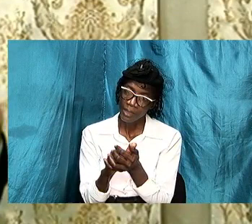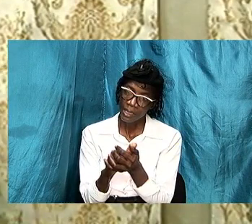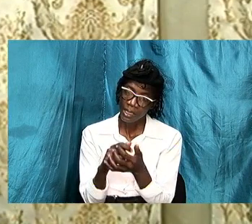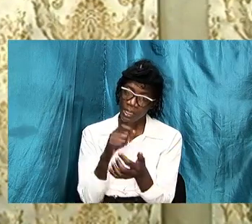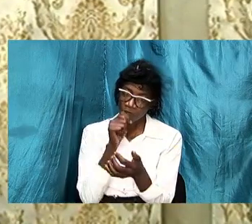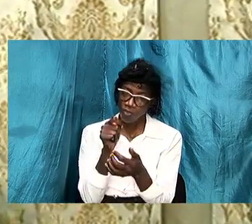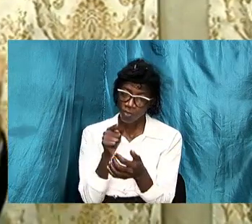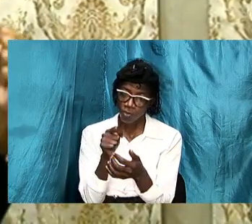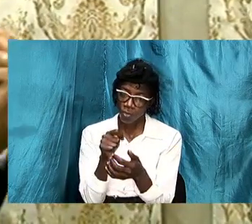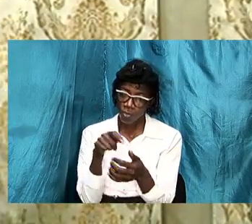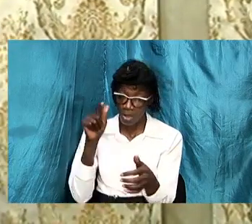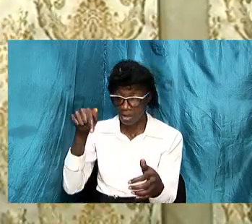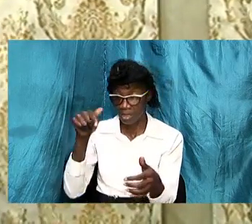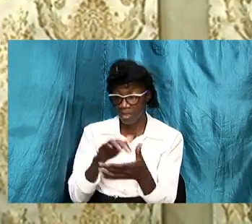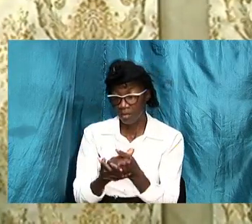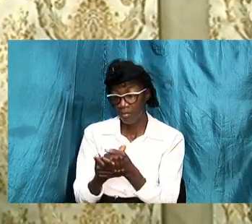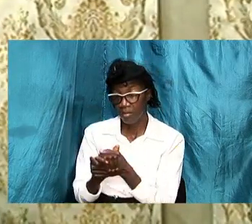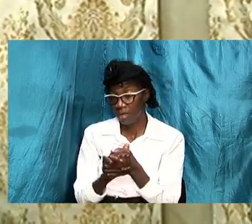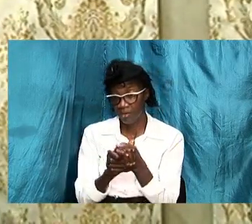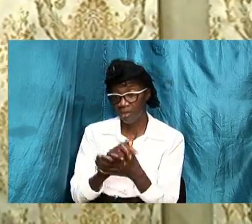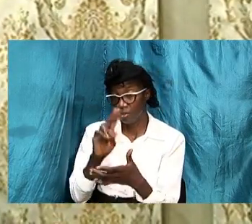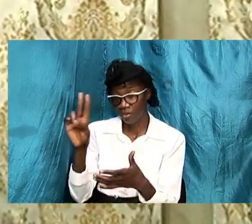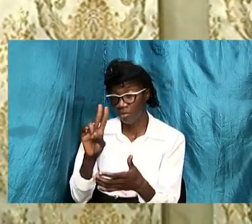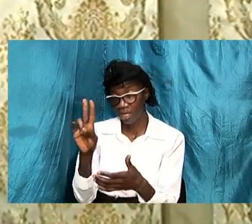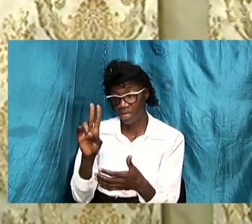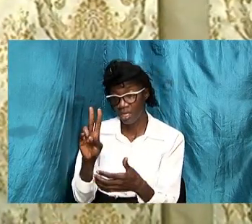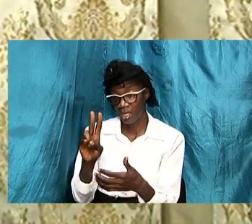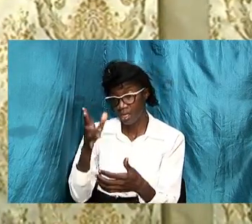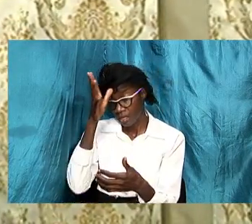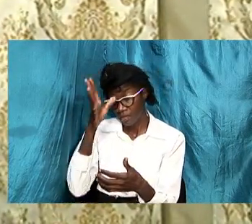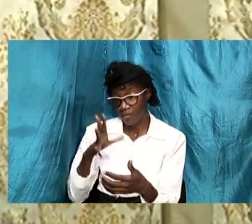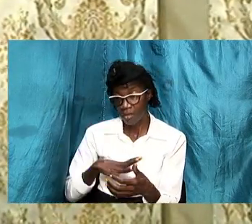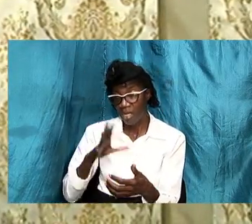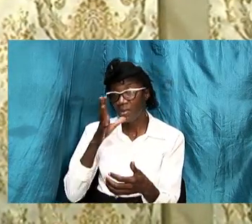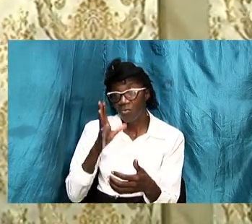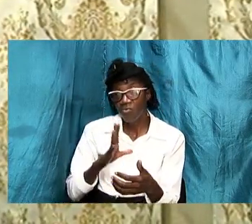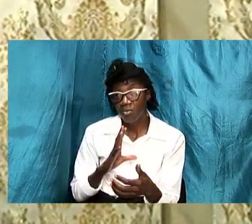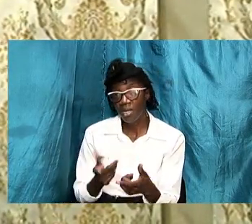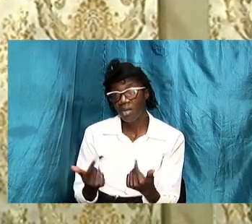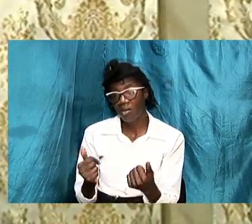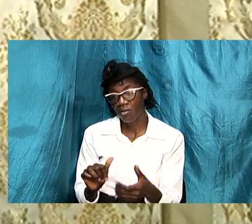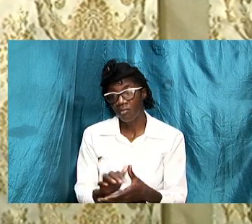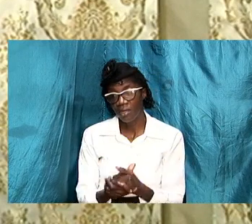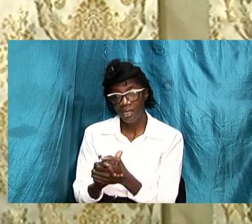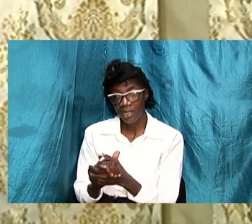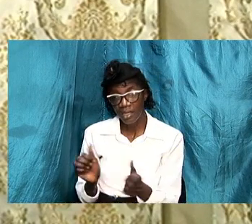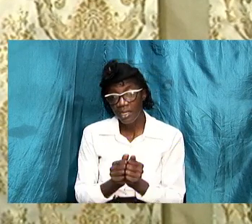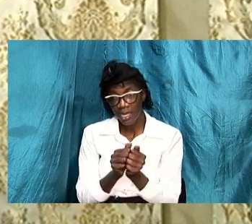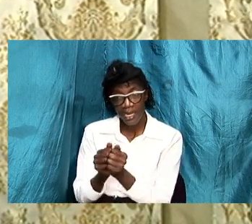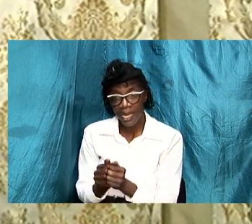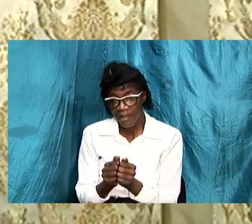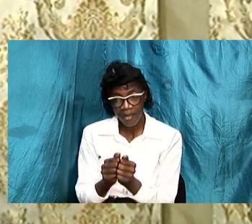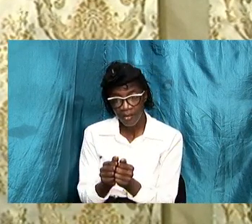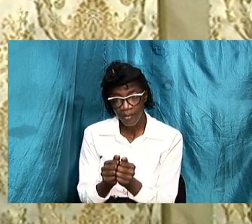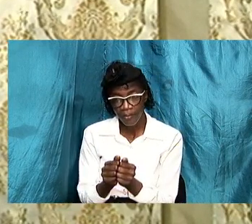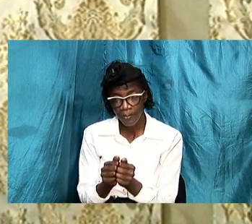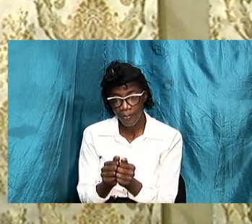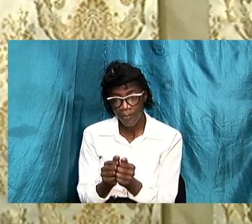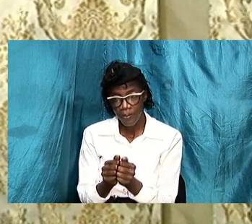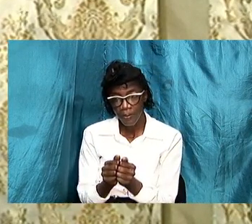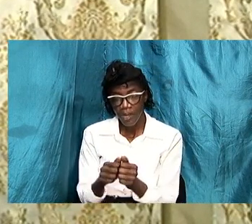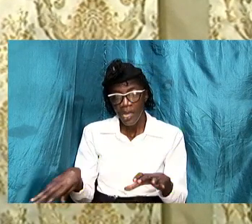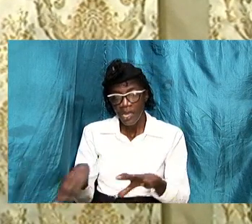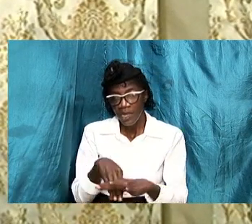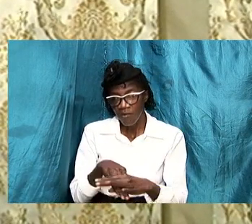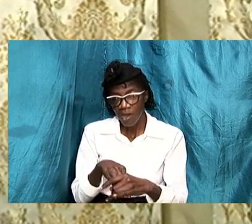this marriage this union of a man and a woman as they got together uh it involves